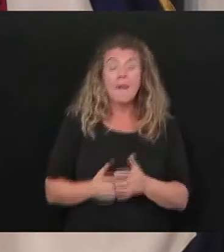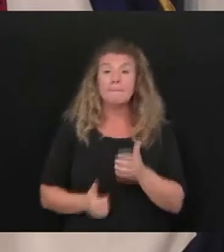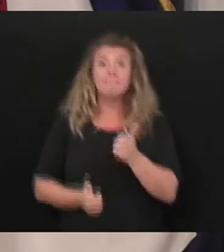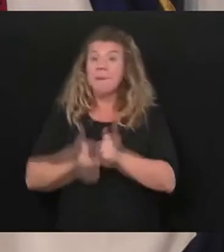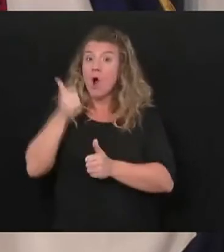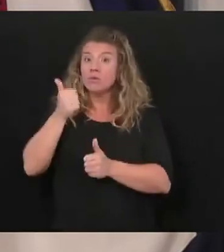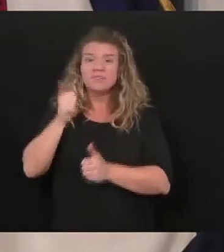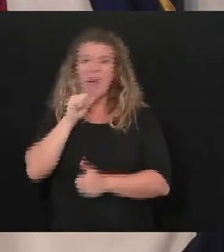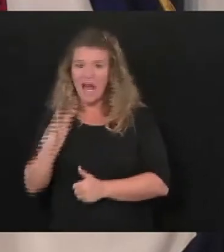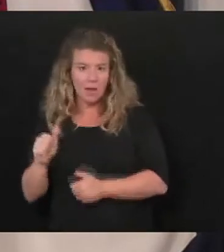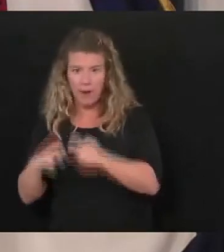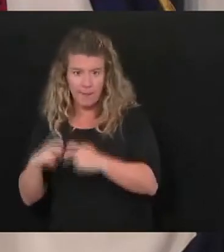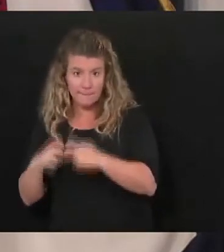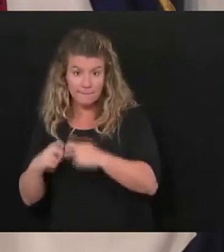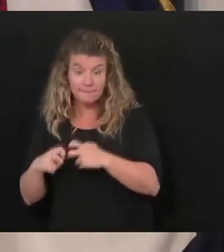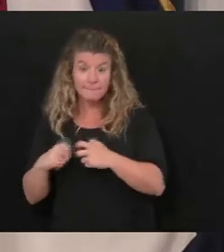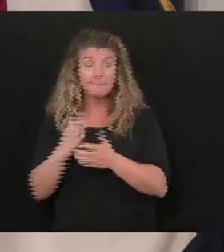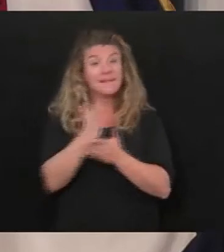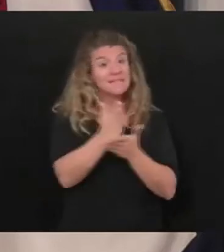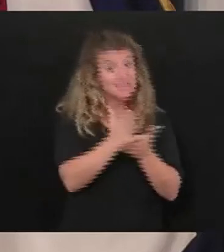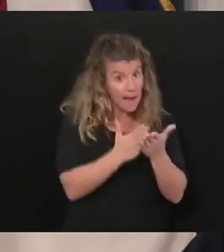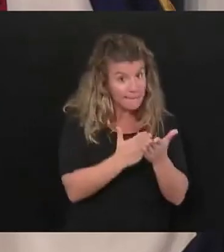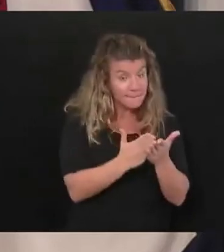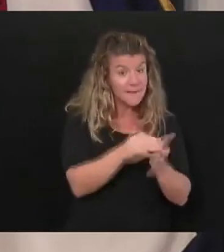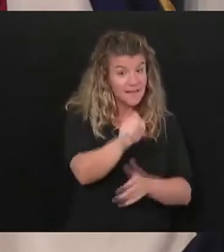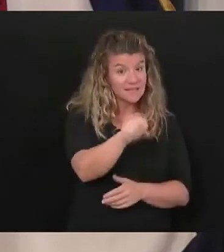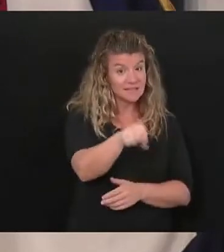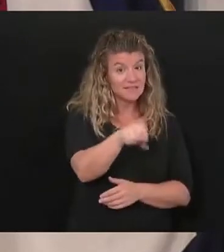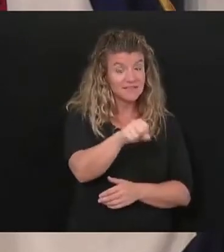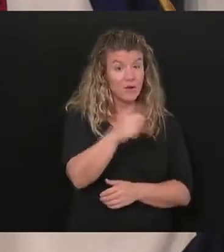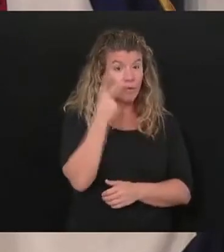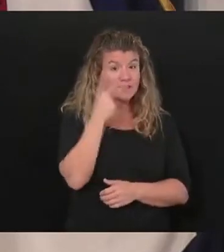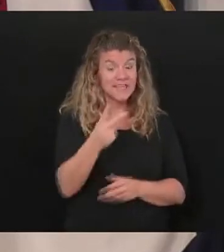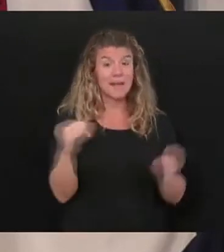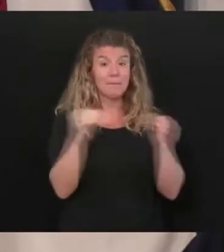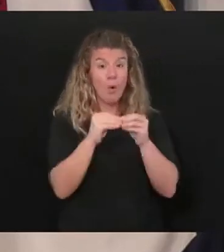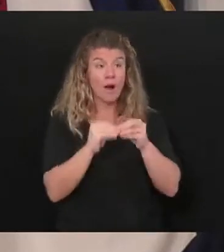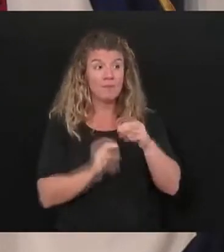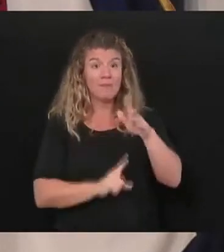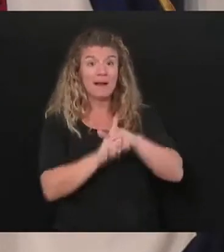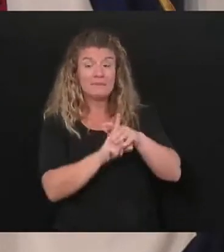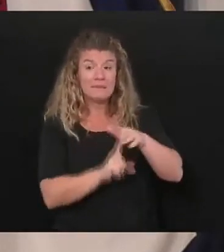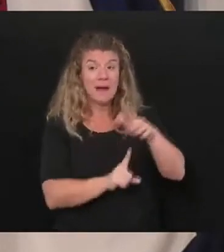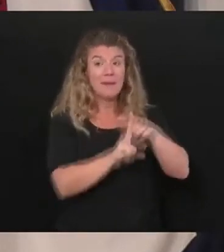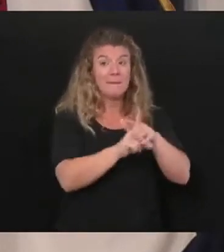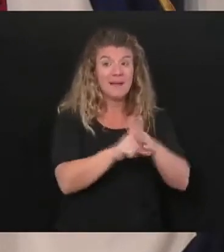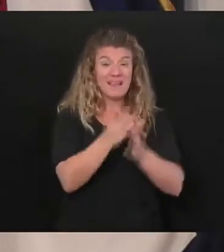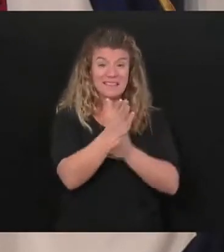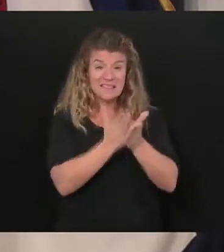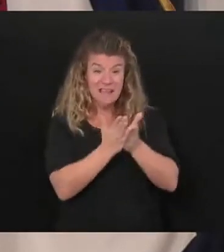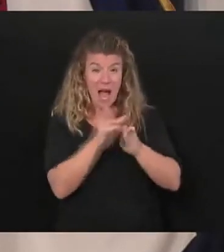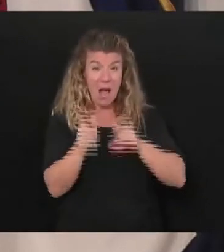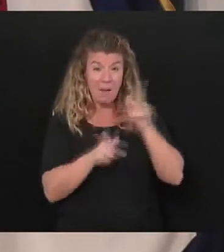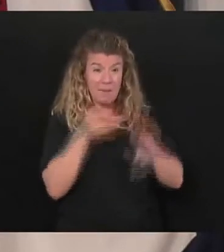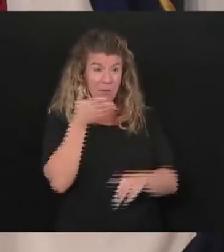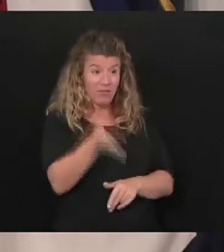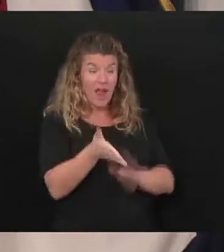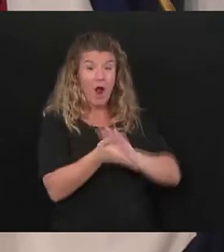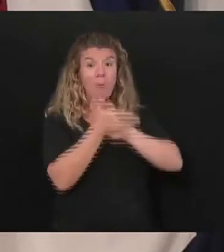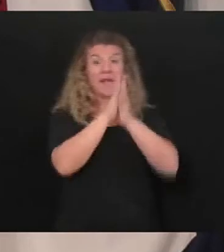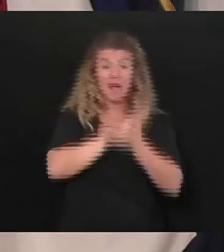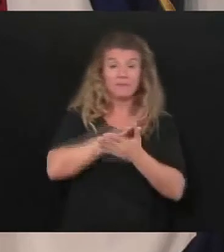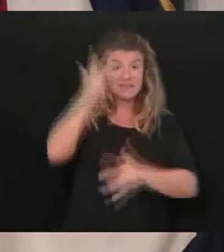not a problem. But in situations now that are cropping up people some people are getting really sick.